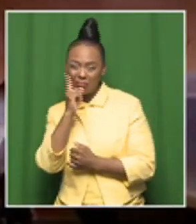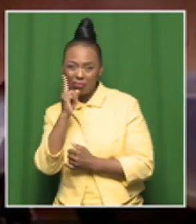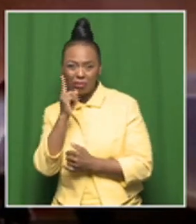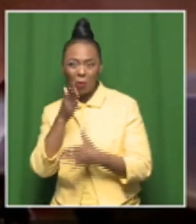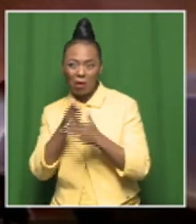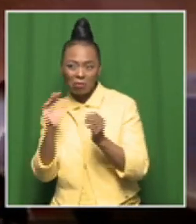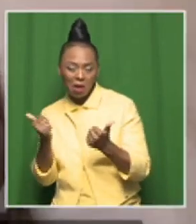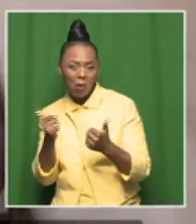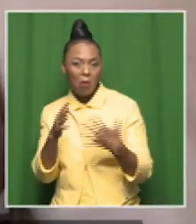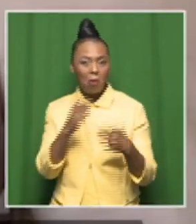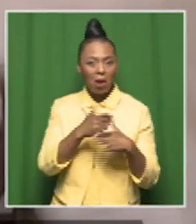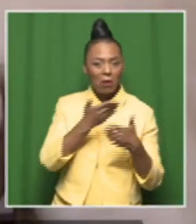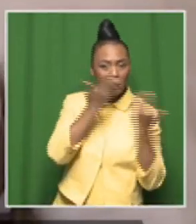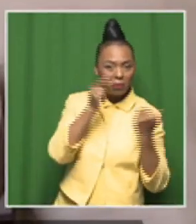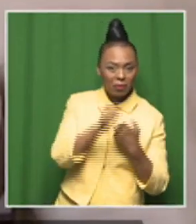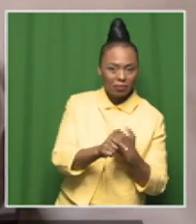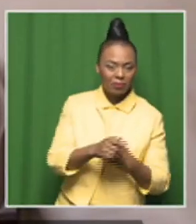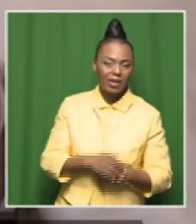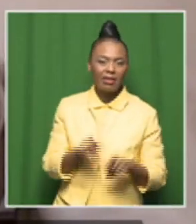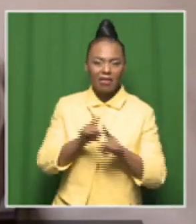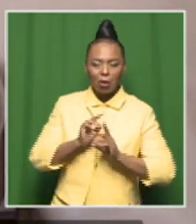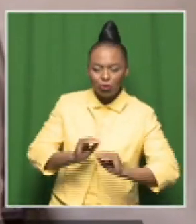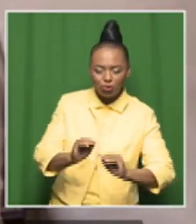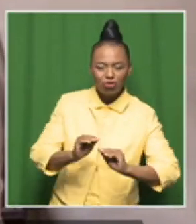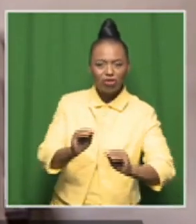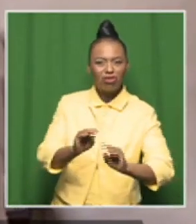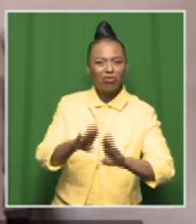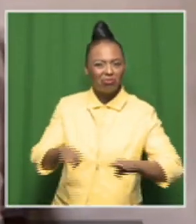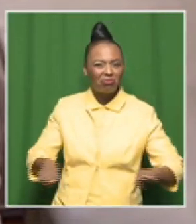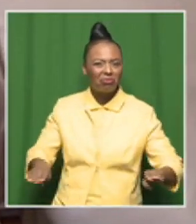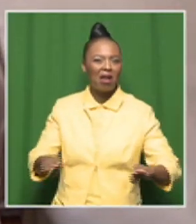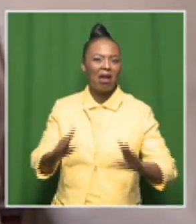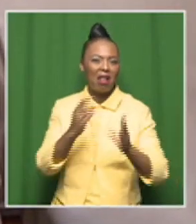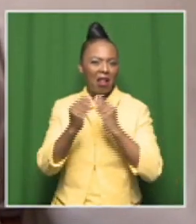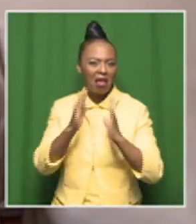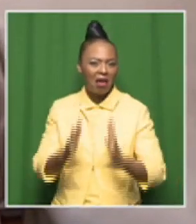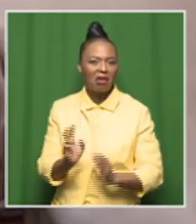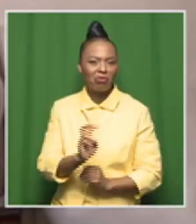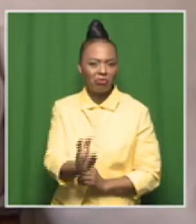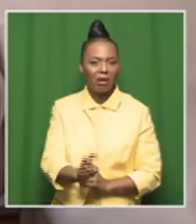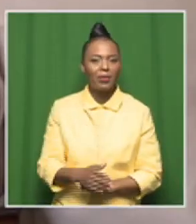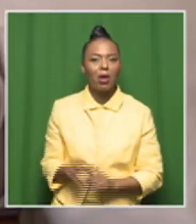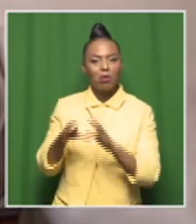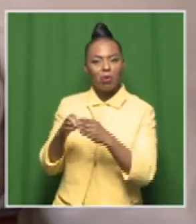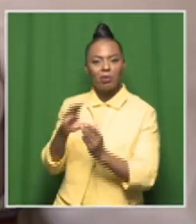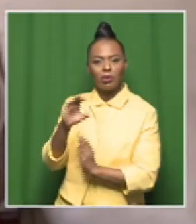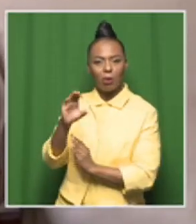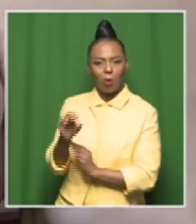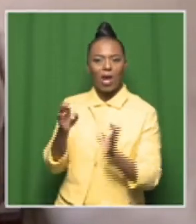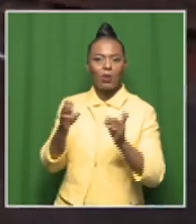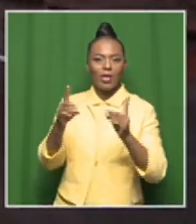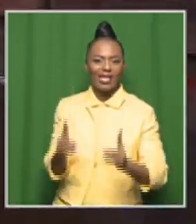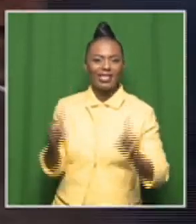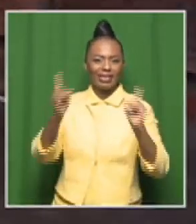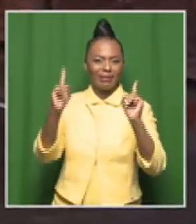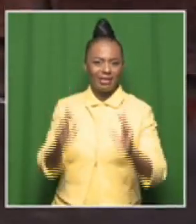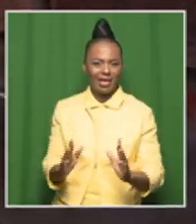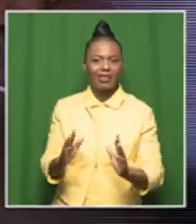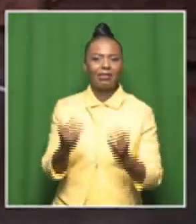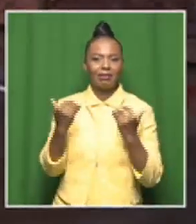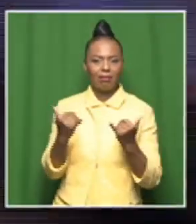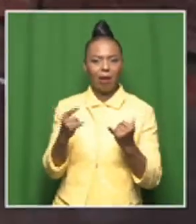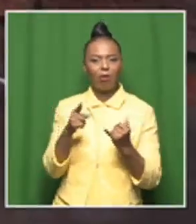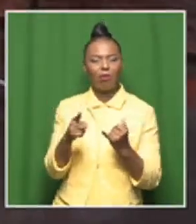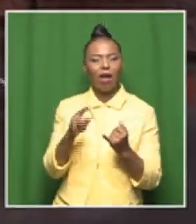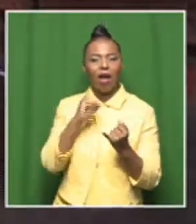in how learners are taught and assessed. Well, so writes Richard Akwe, Edilution Holdings Group CEO and Education Specialist, in his latest article, of course,